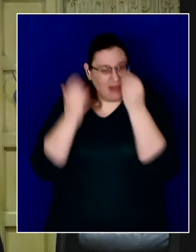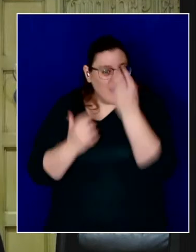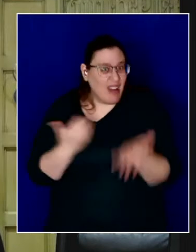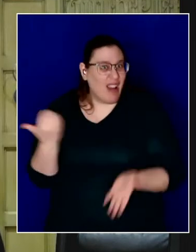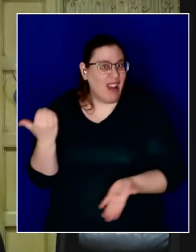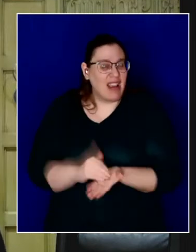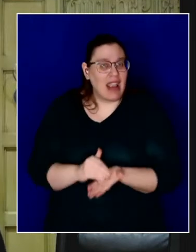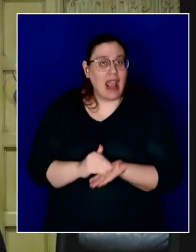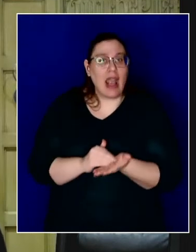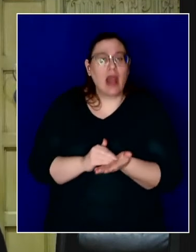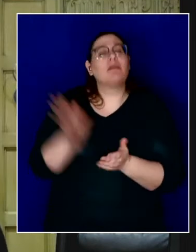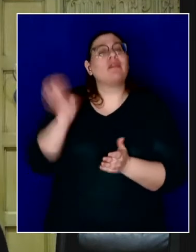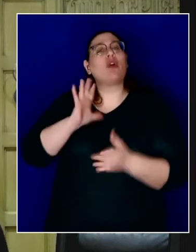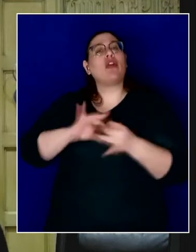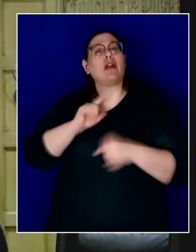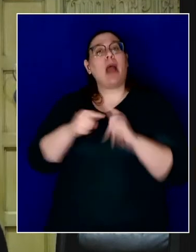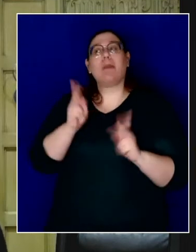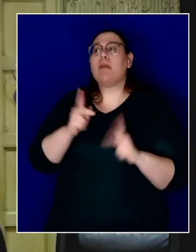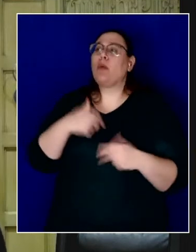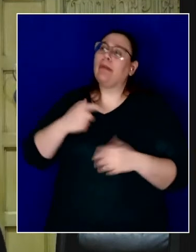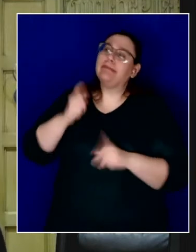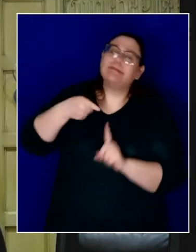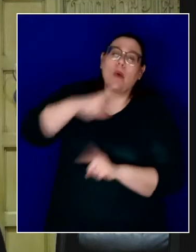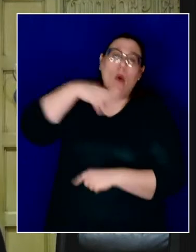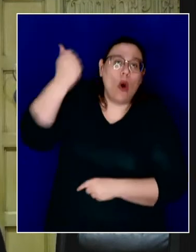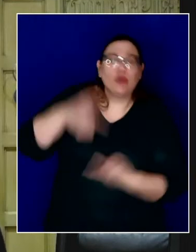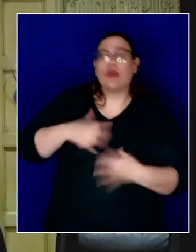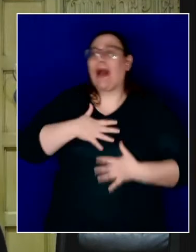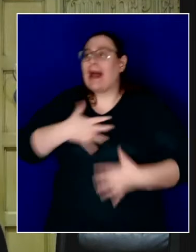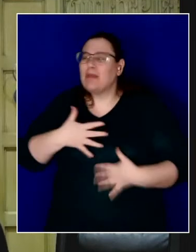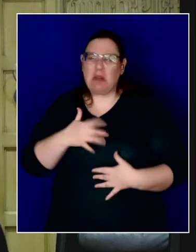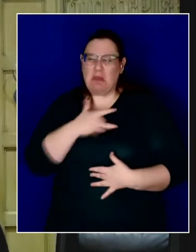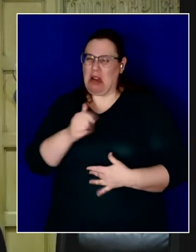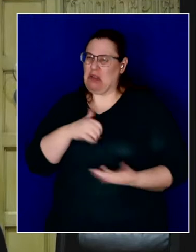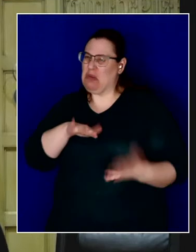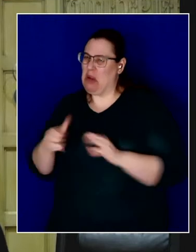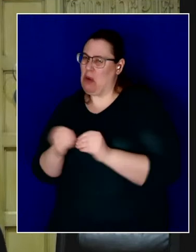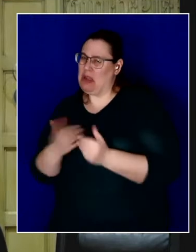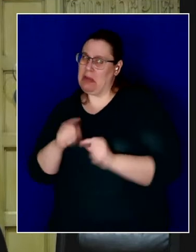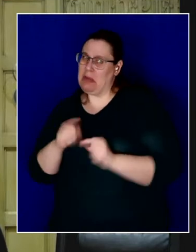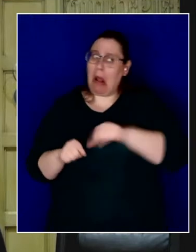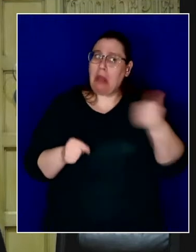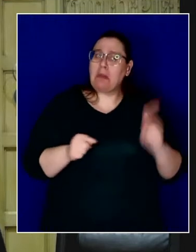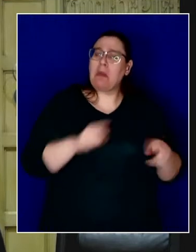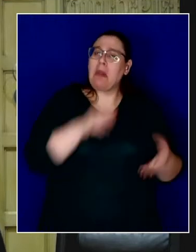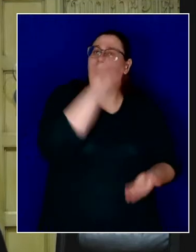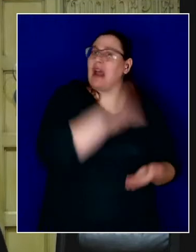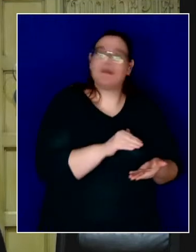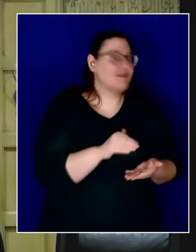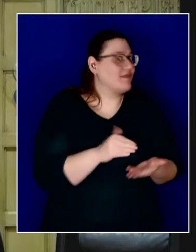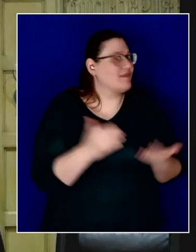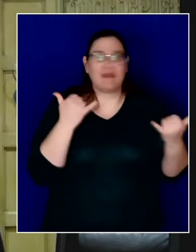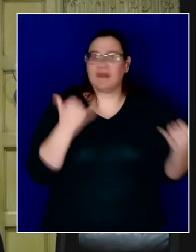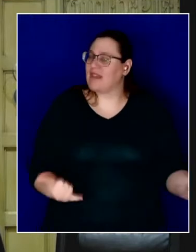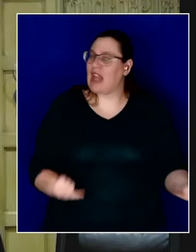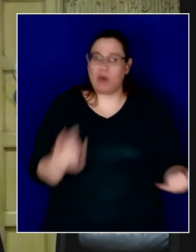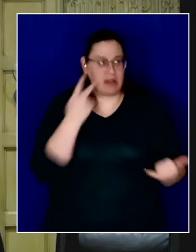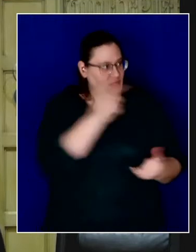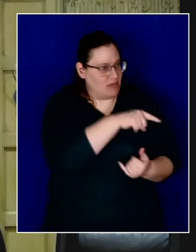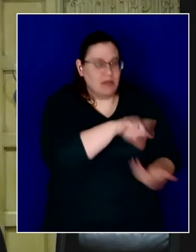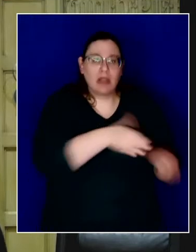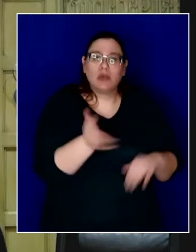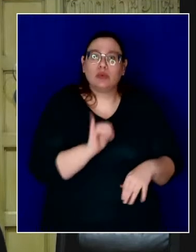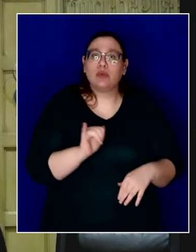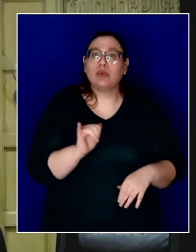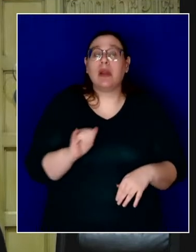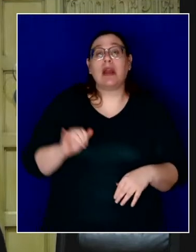underlying conditions. Things like asthma and heart disease, which so often took people early on, 93% of